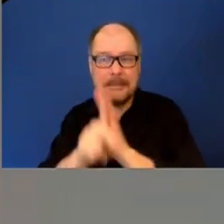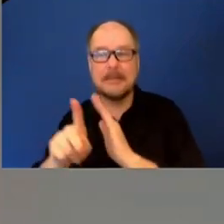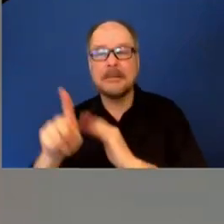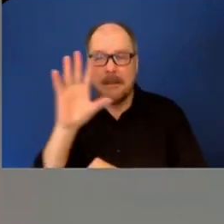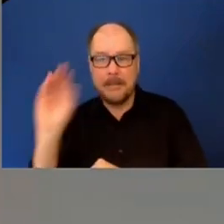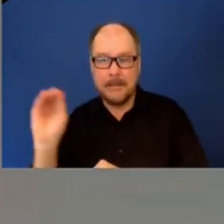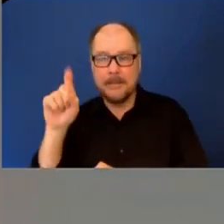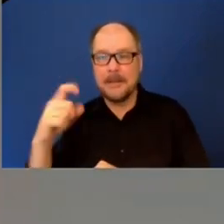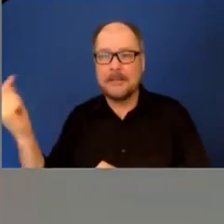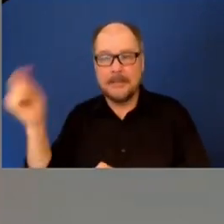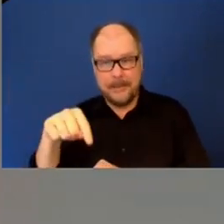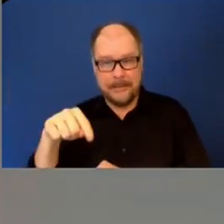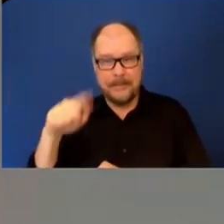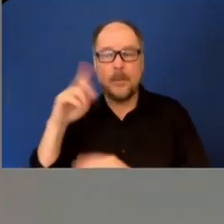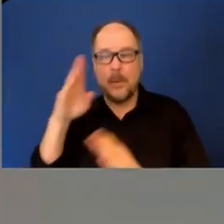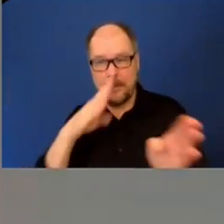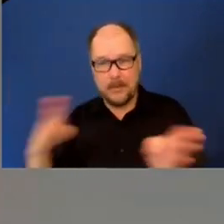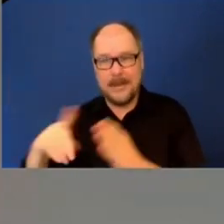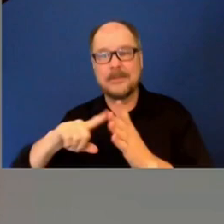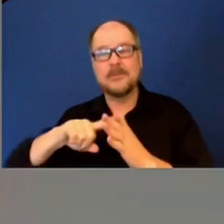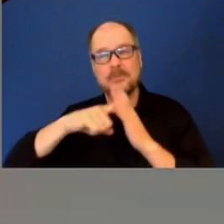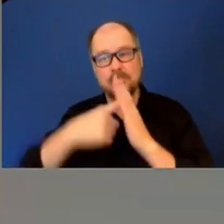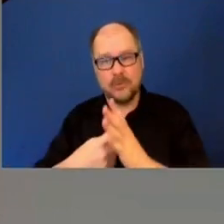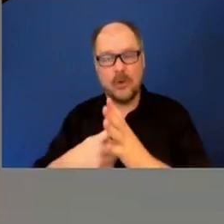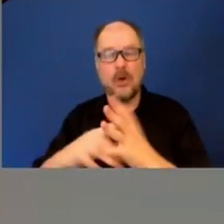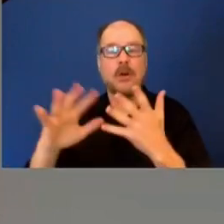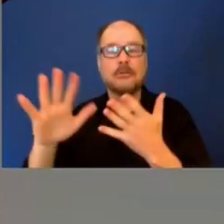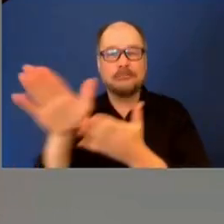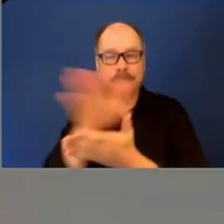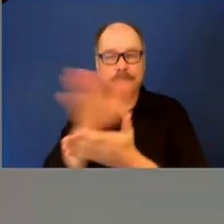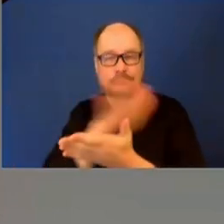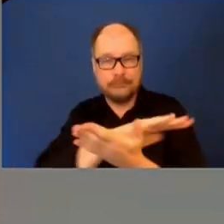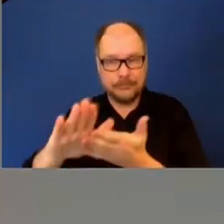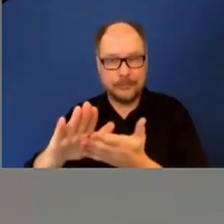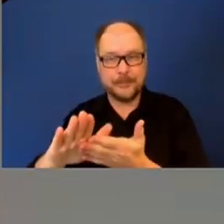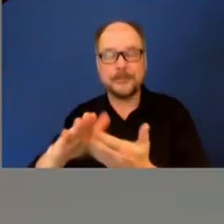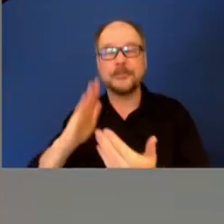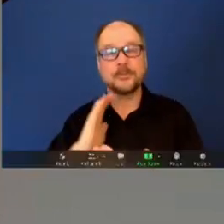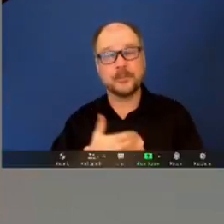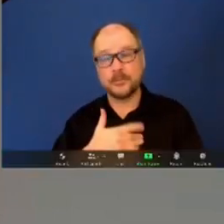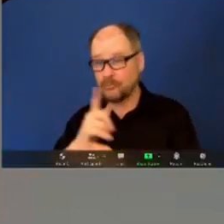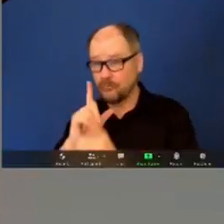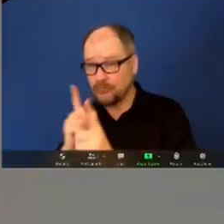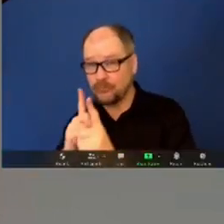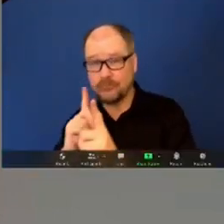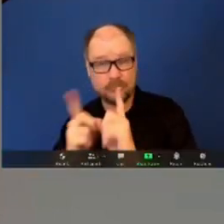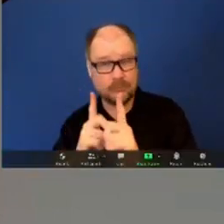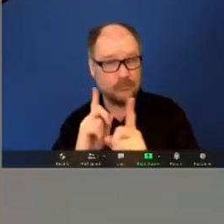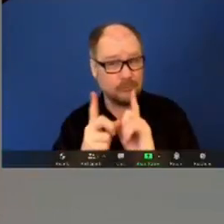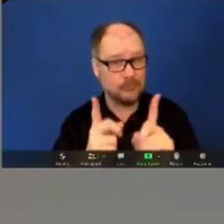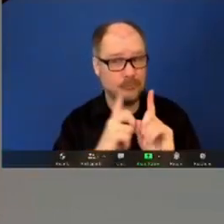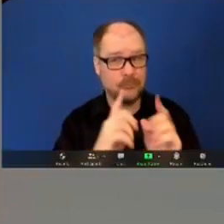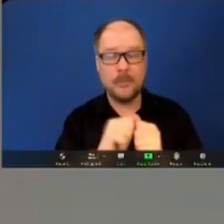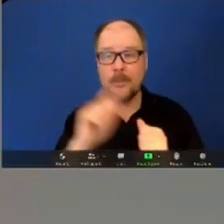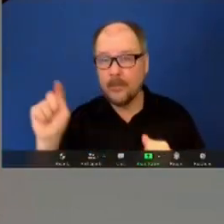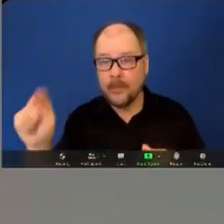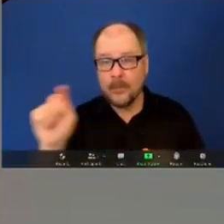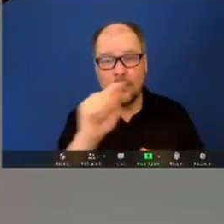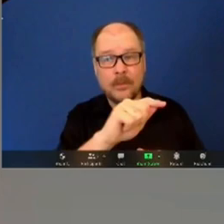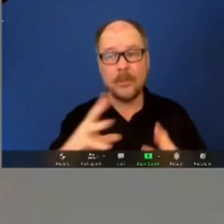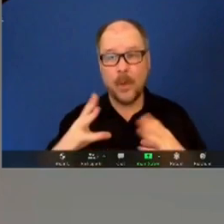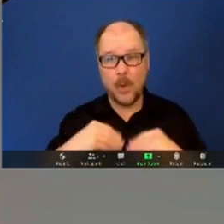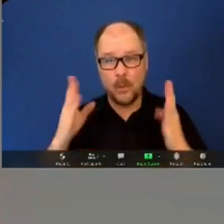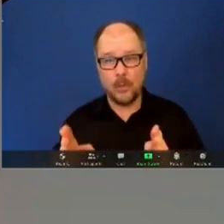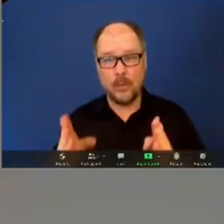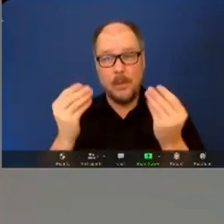to begin the eradication. In our conversations with all of the owners of the property at this